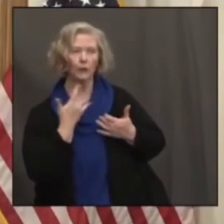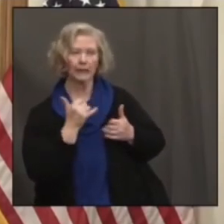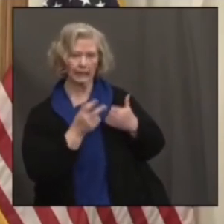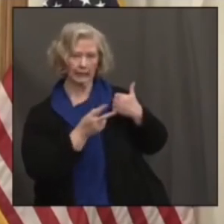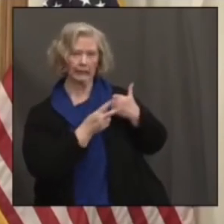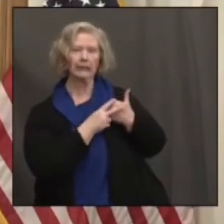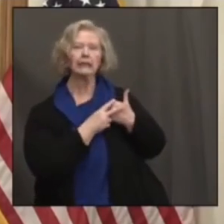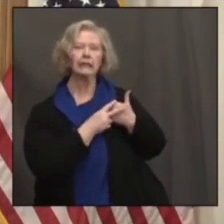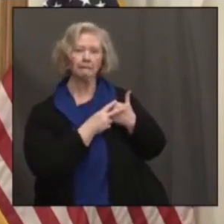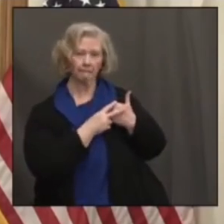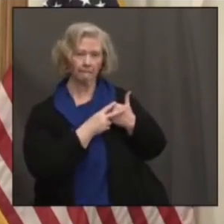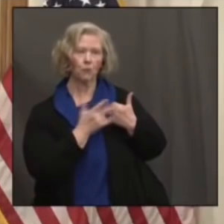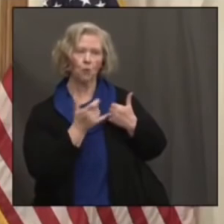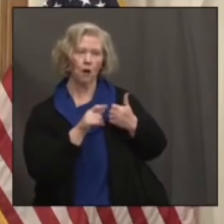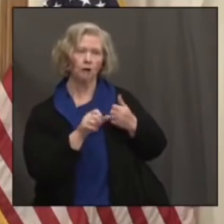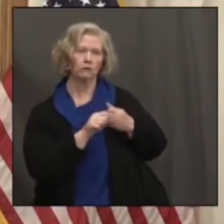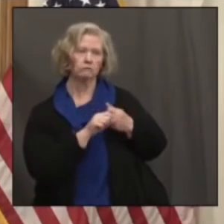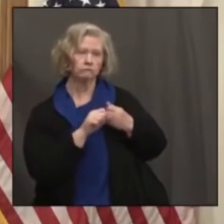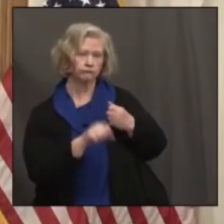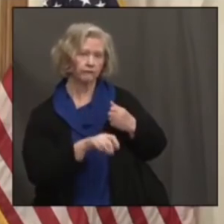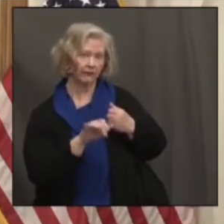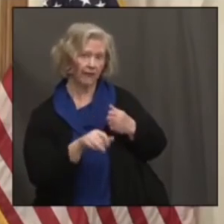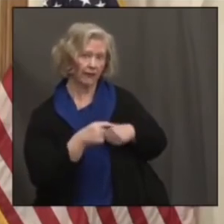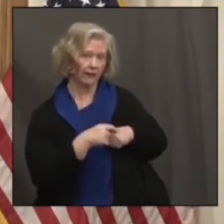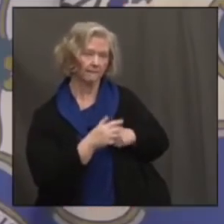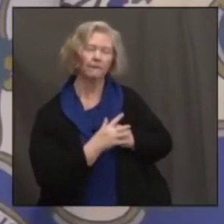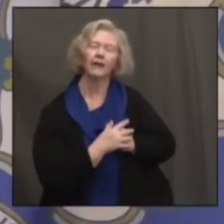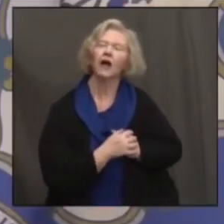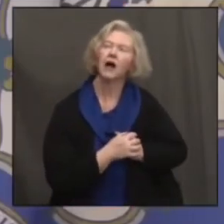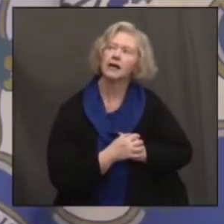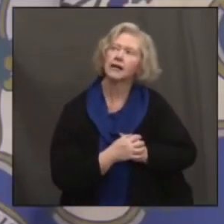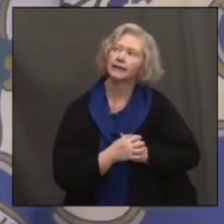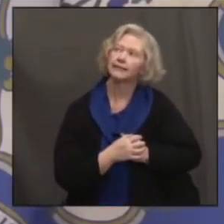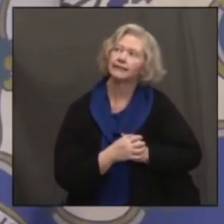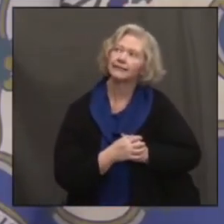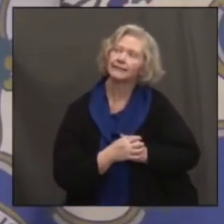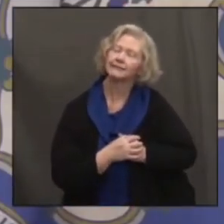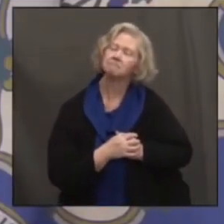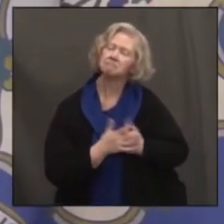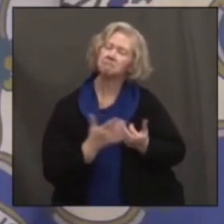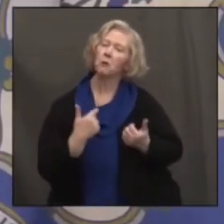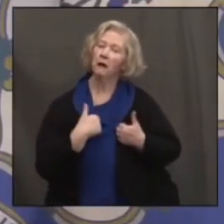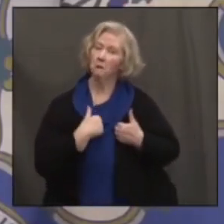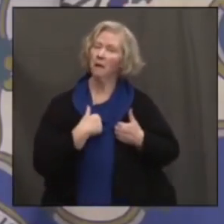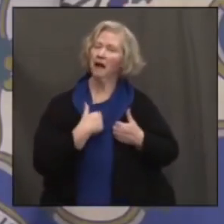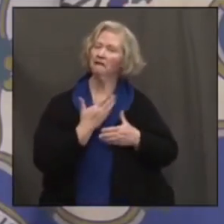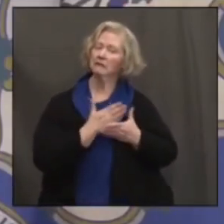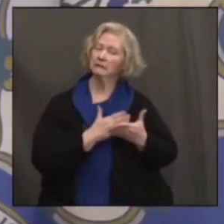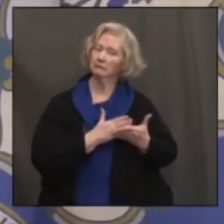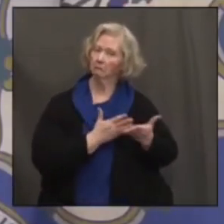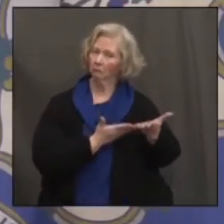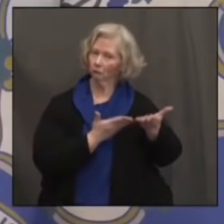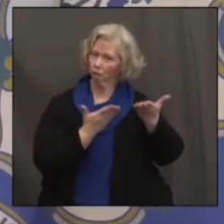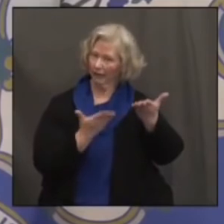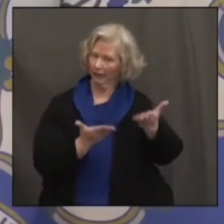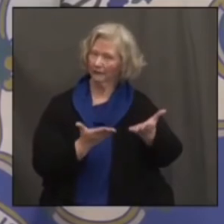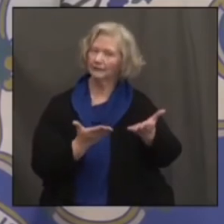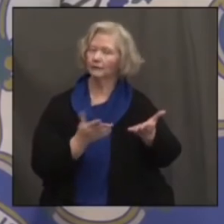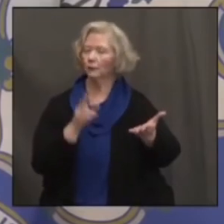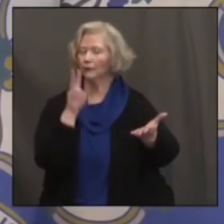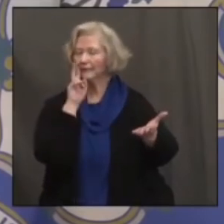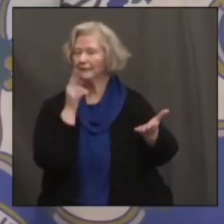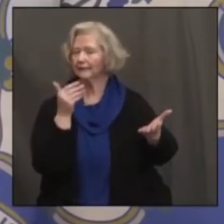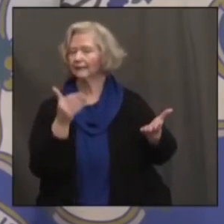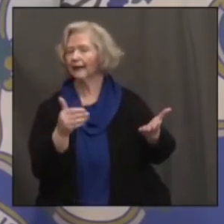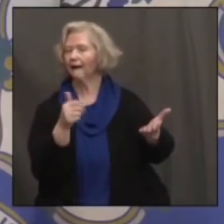extend under this? Well, again, I think we'll have some recommendations. We'll make that a little closer to April